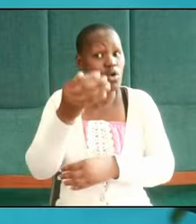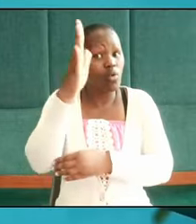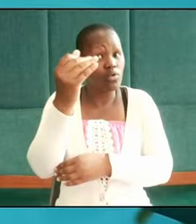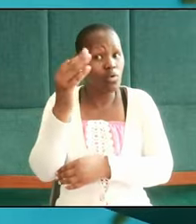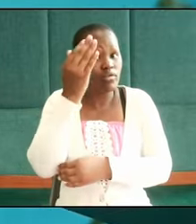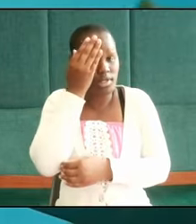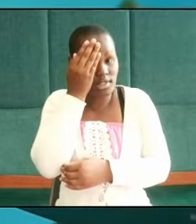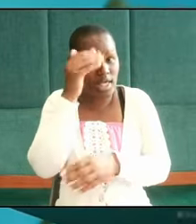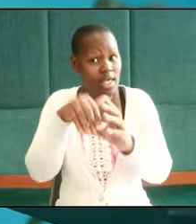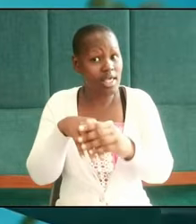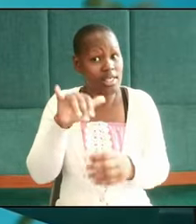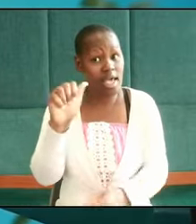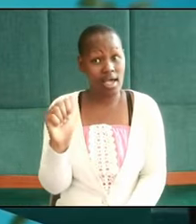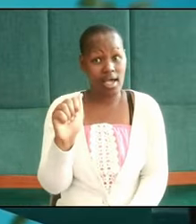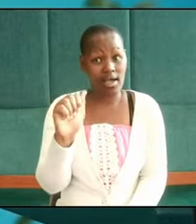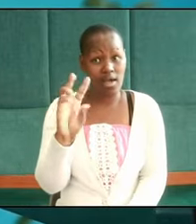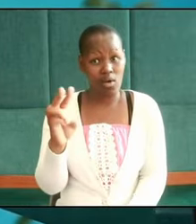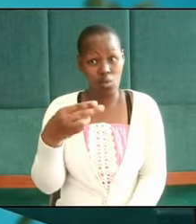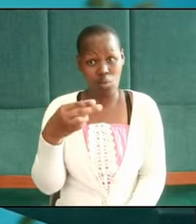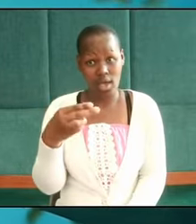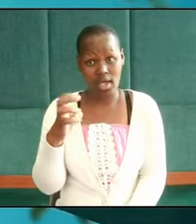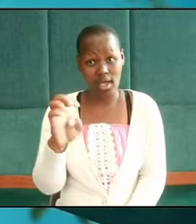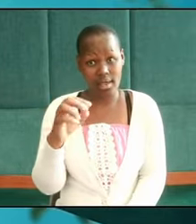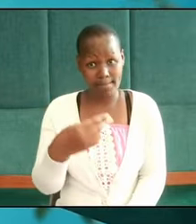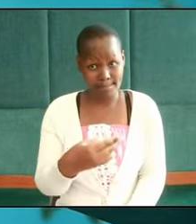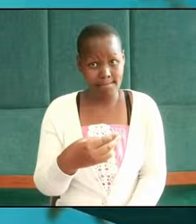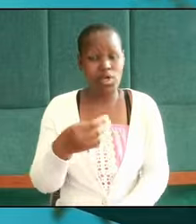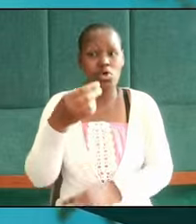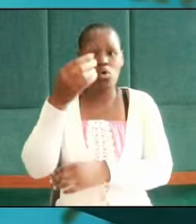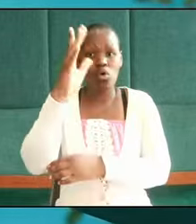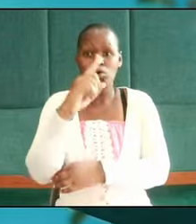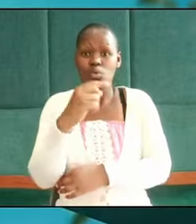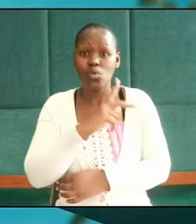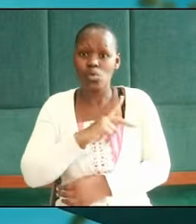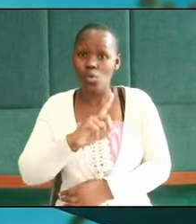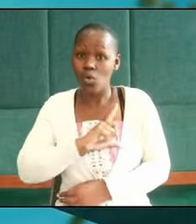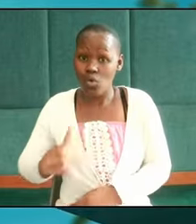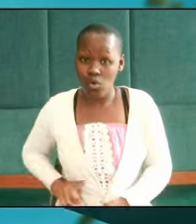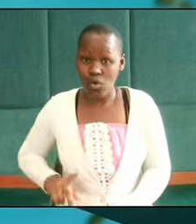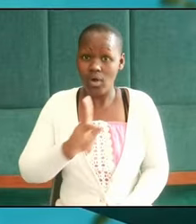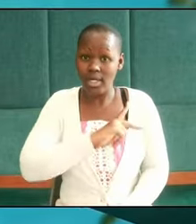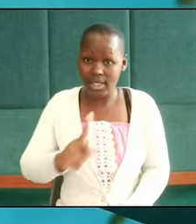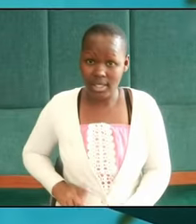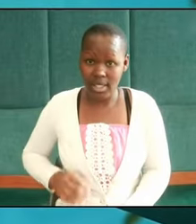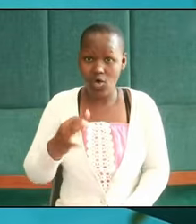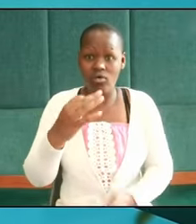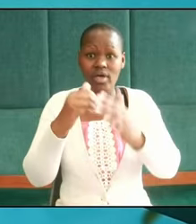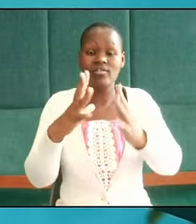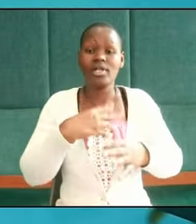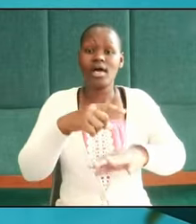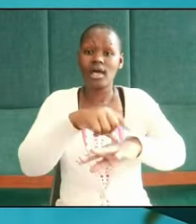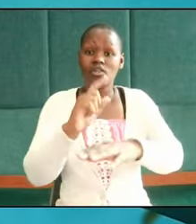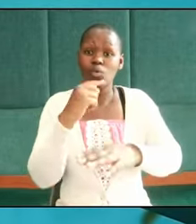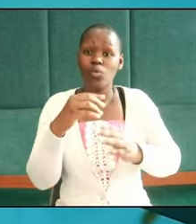in Yahweh the Lord who is Lord God King of heaven and earth who